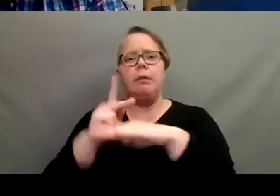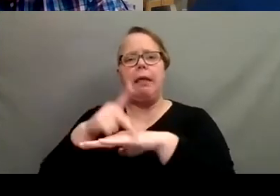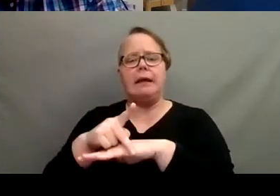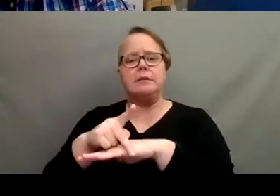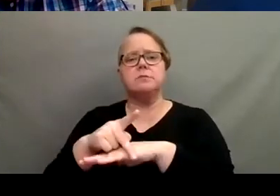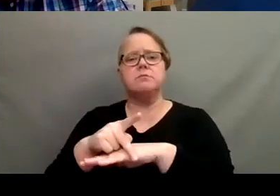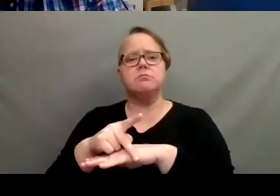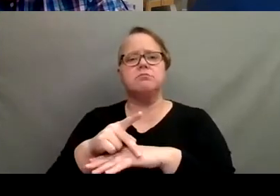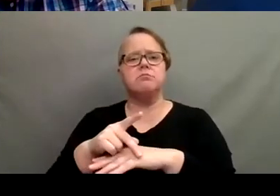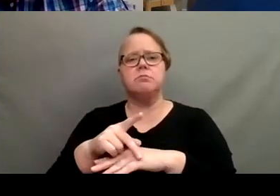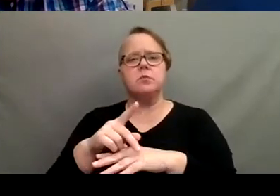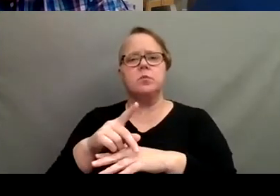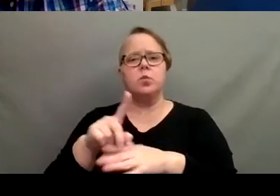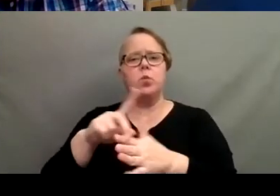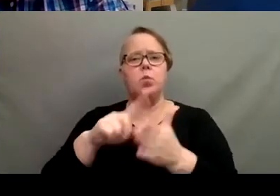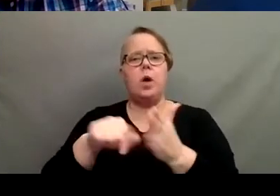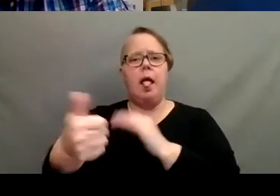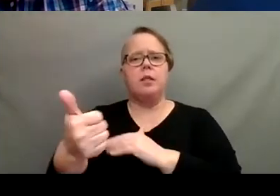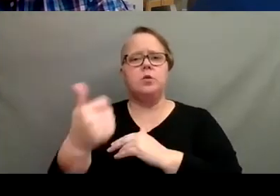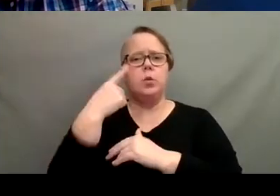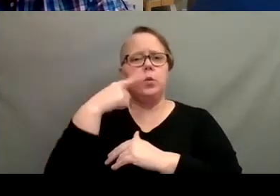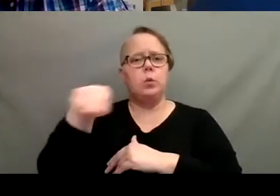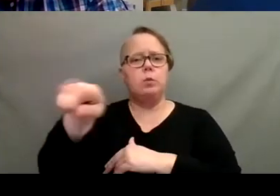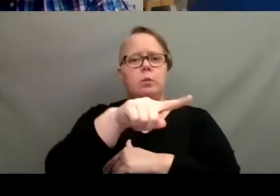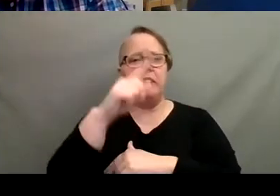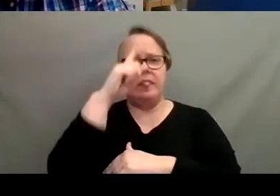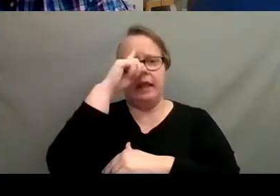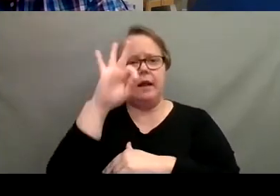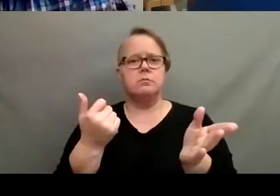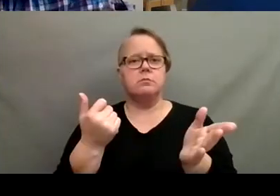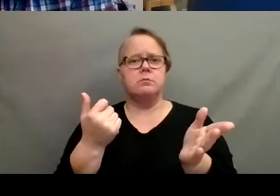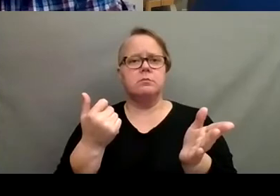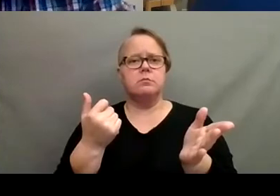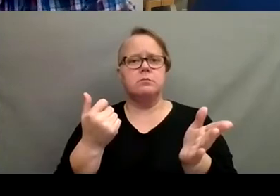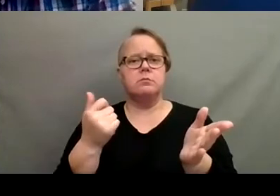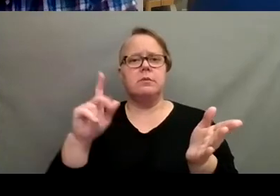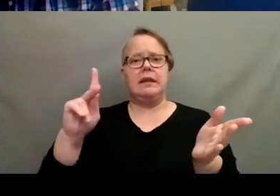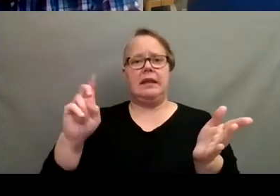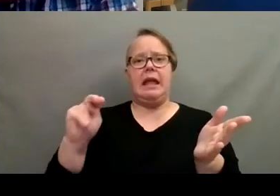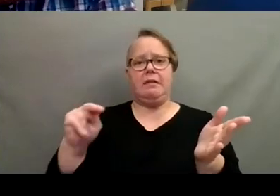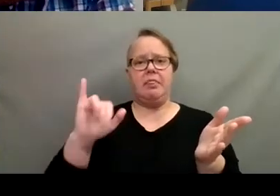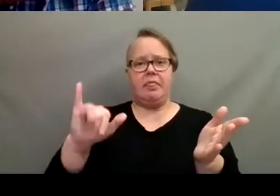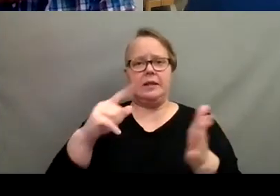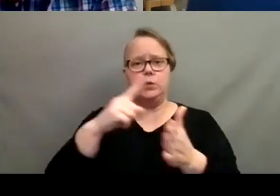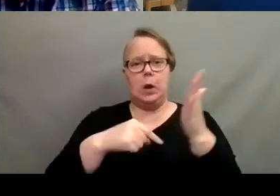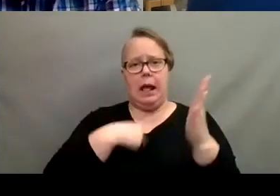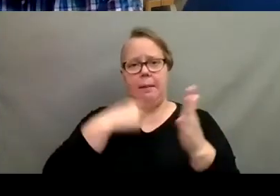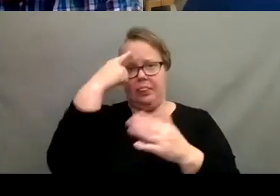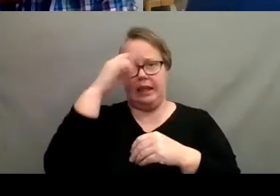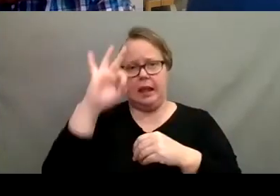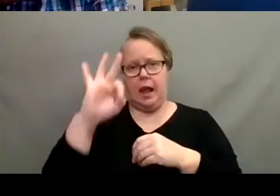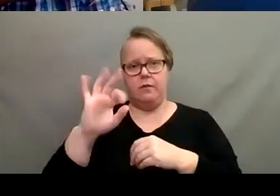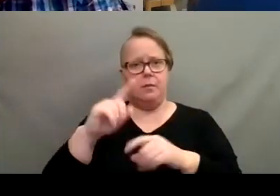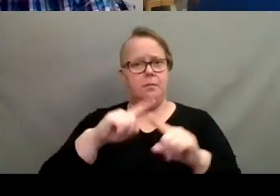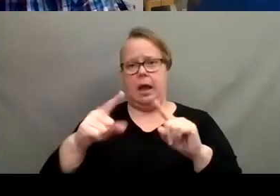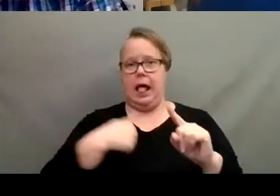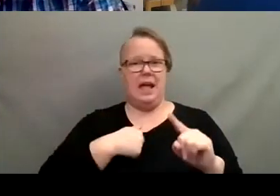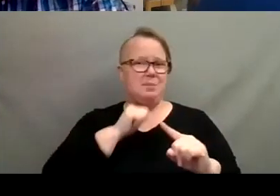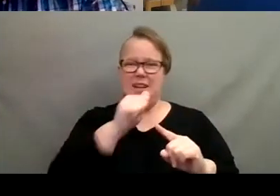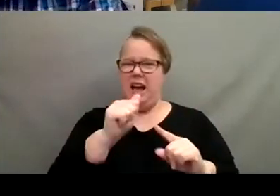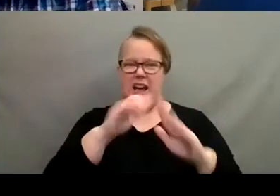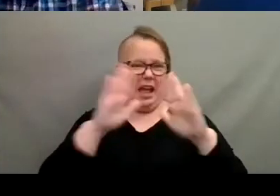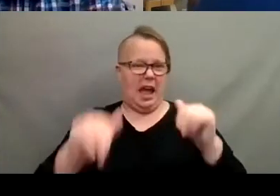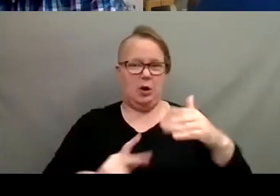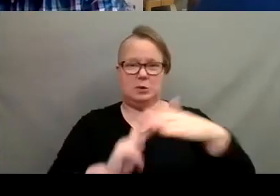else? Can you guys think of anything, any, uh, any other ones? I know I'm spacing on a couple. Those are the ones that come to mind for me, but I am far from a house plant expert.